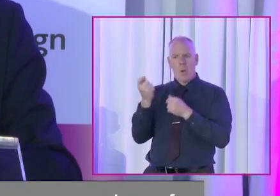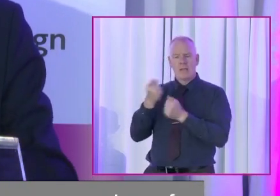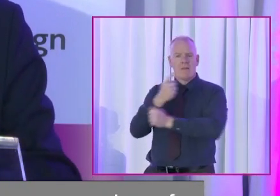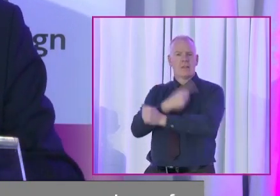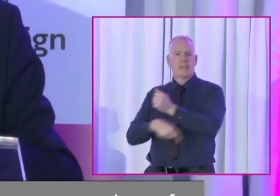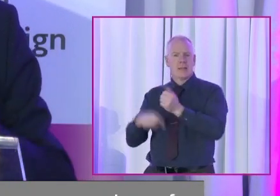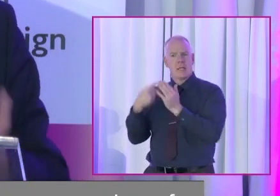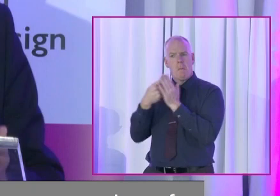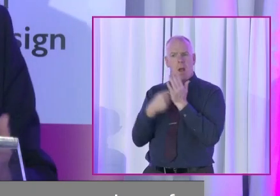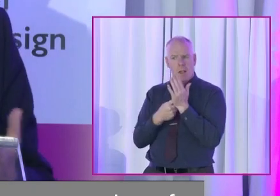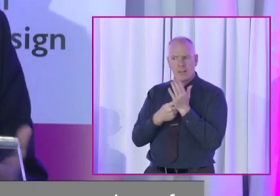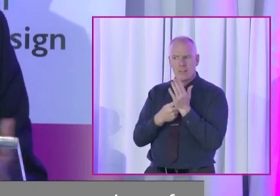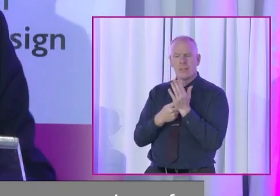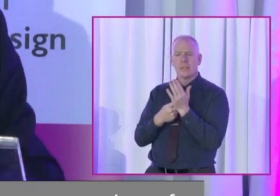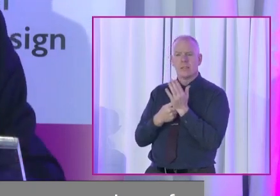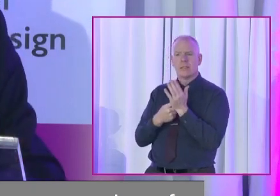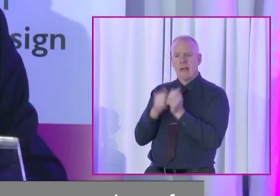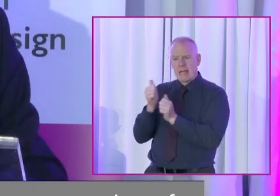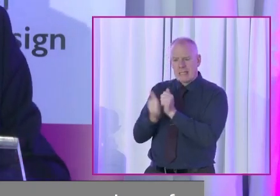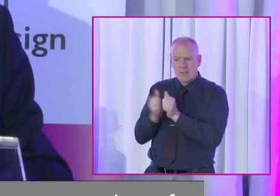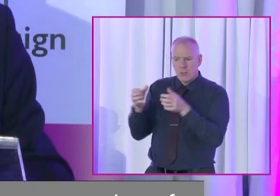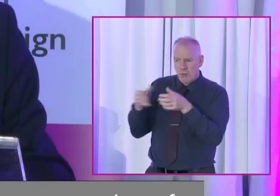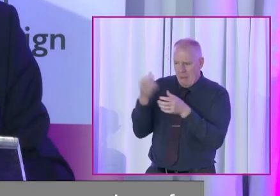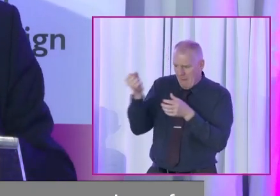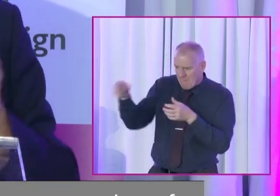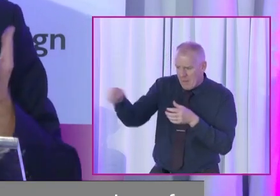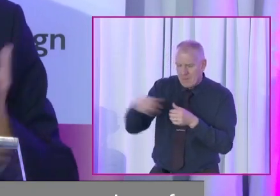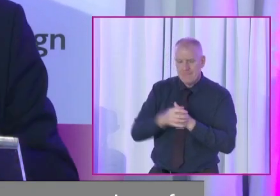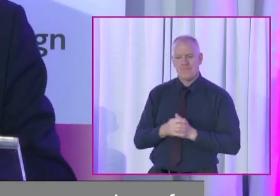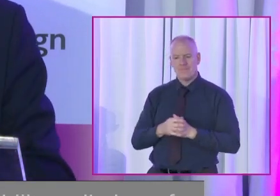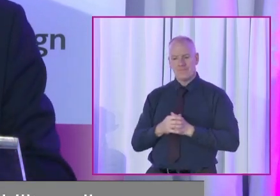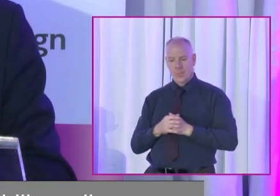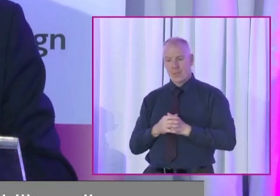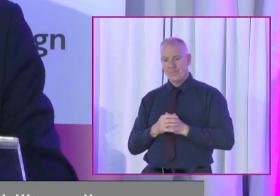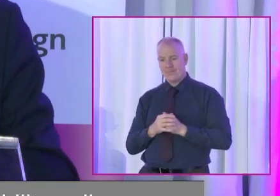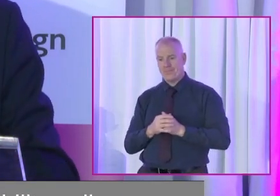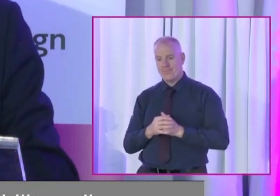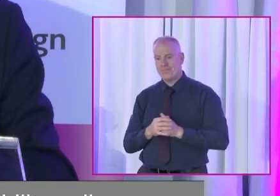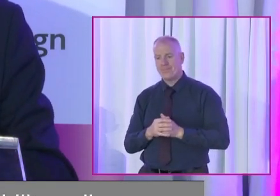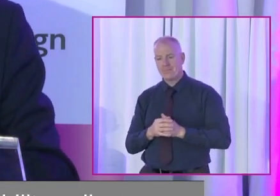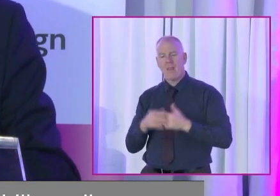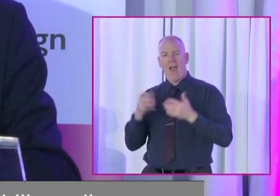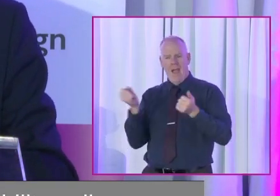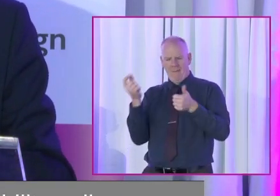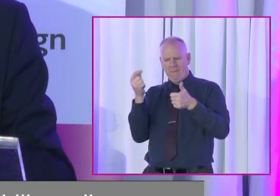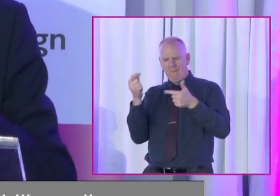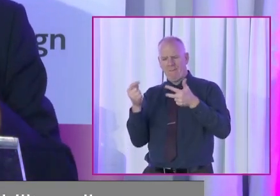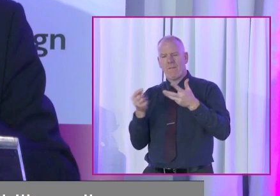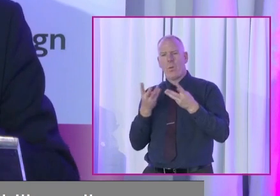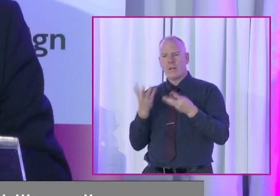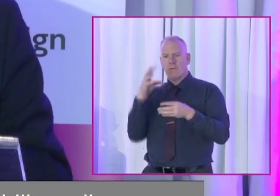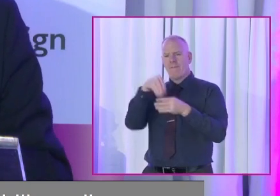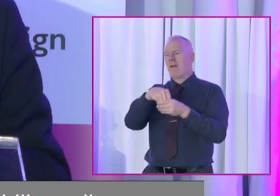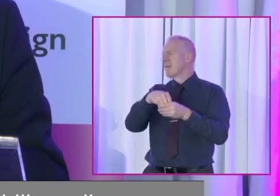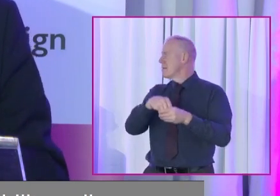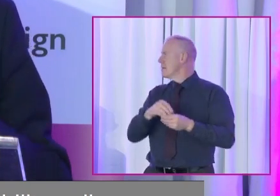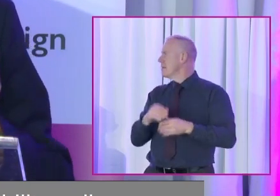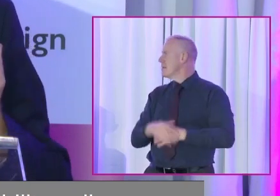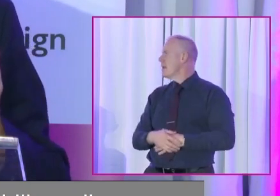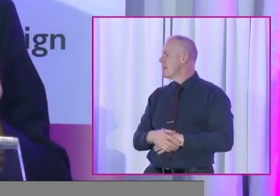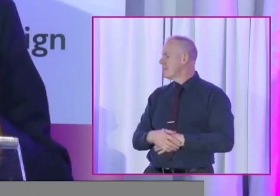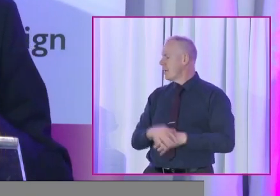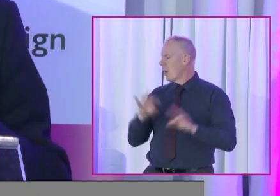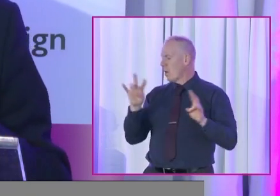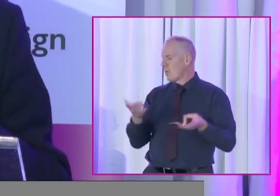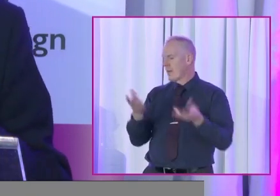policy or activity group. So there are ways. Can I just move then quickly,